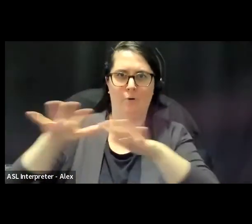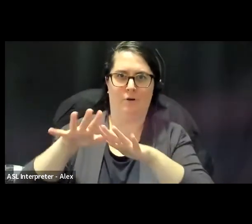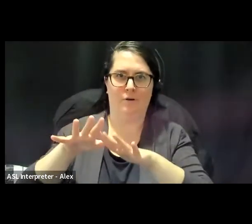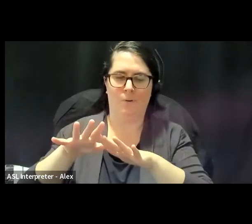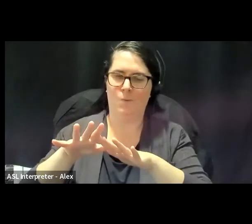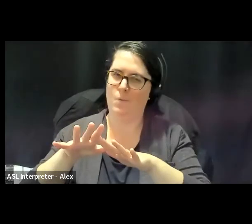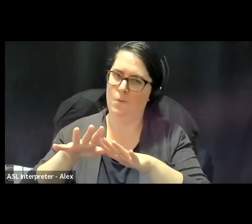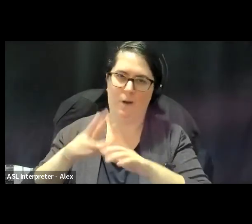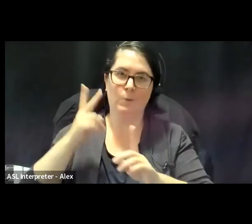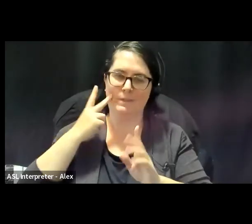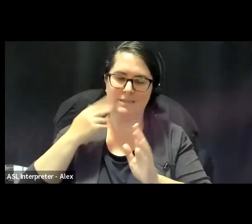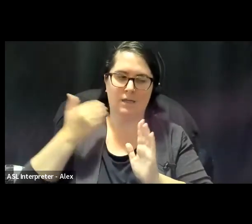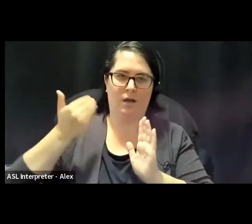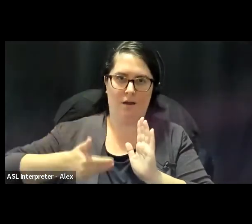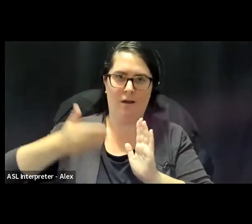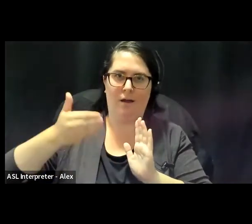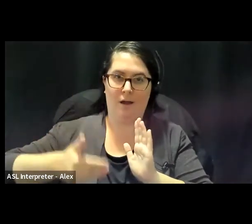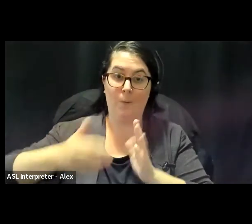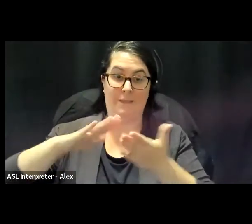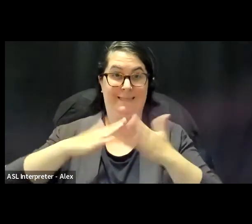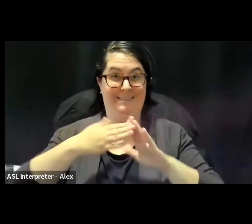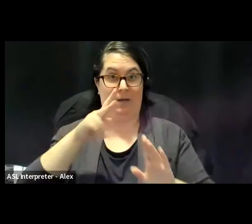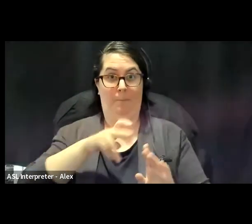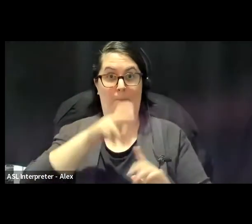notion come up again and again with city parks.